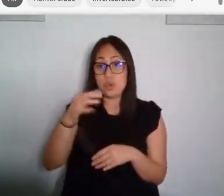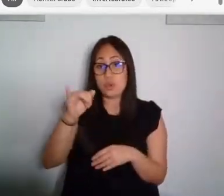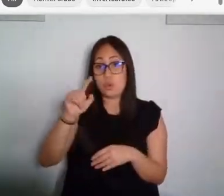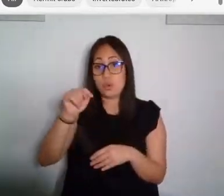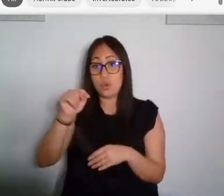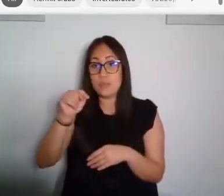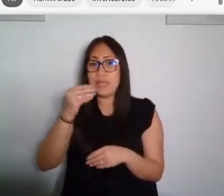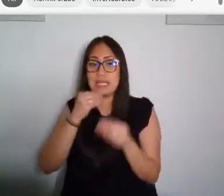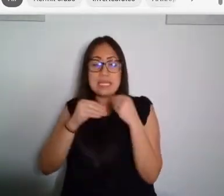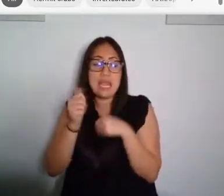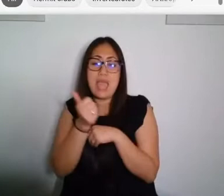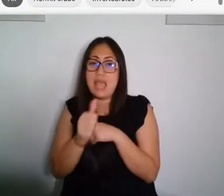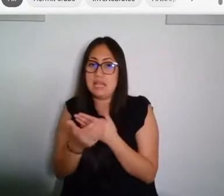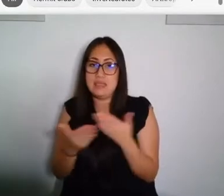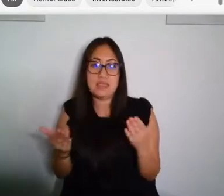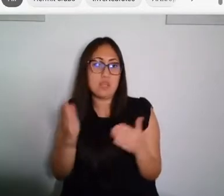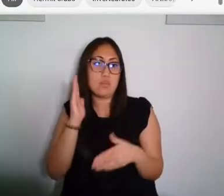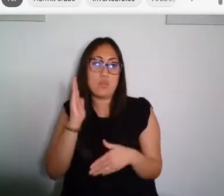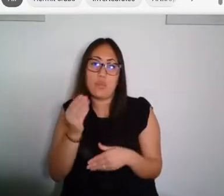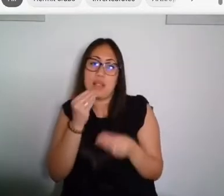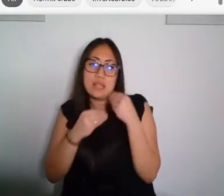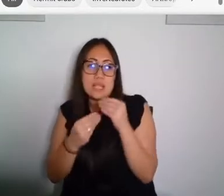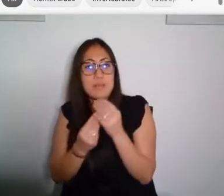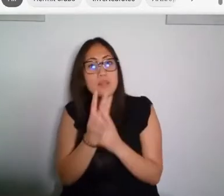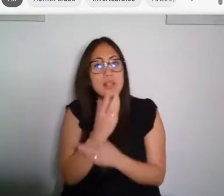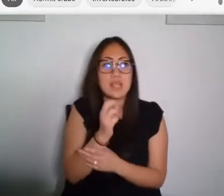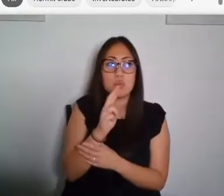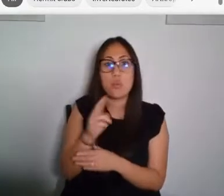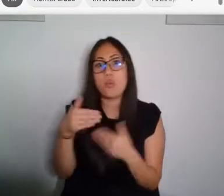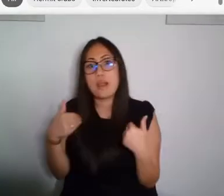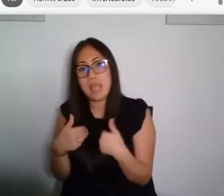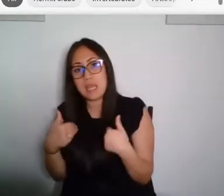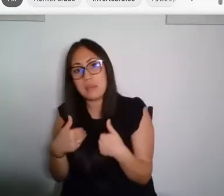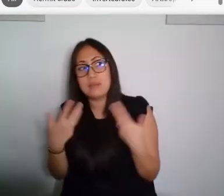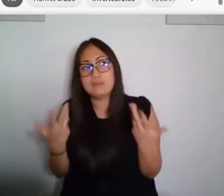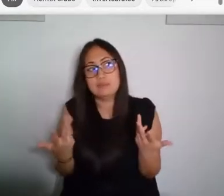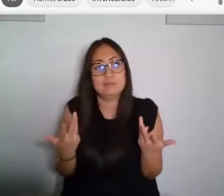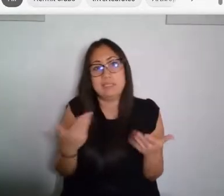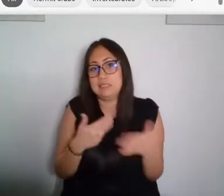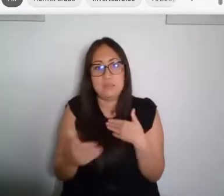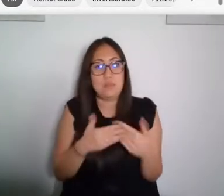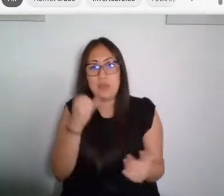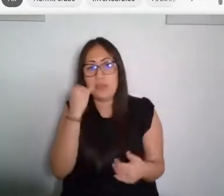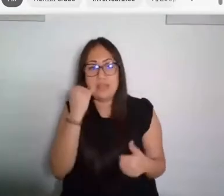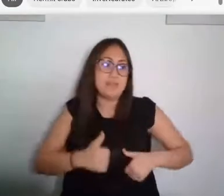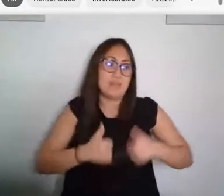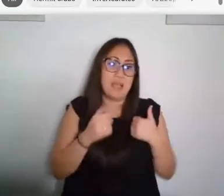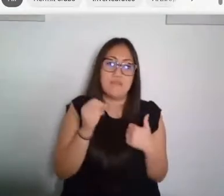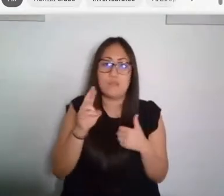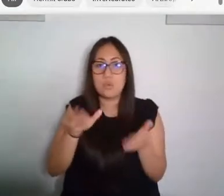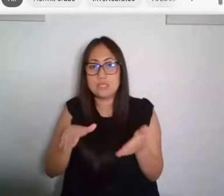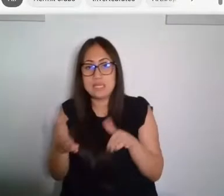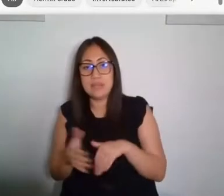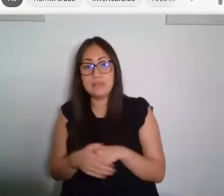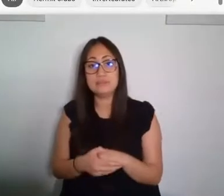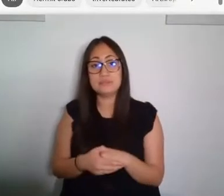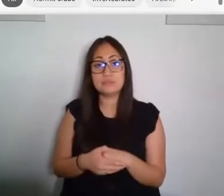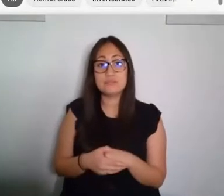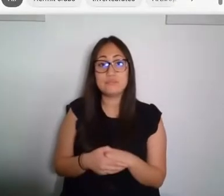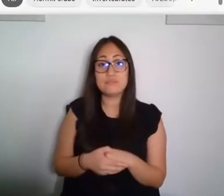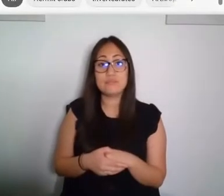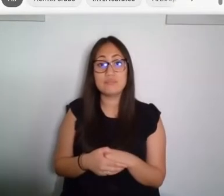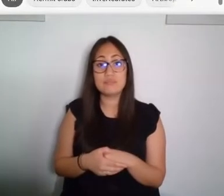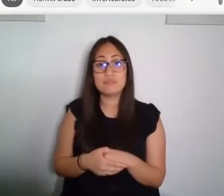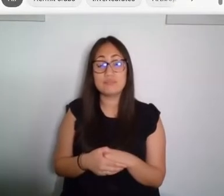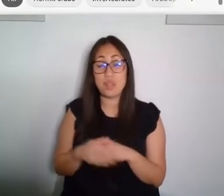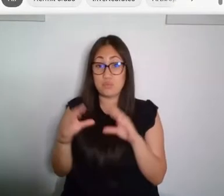will happily munch on both plant and animal material whether or not it's alive or dead. Hermit crabs themselves are eaten by seagulls, sea